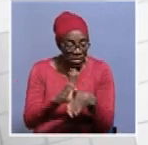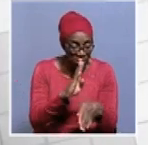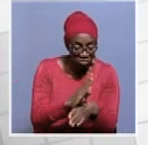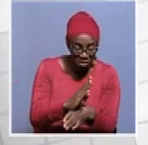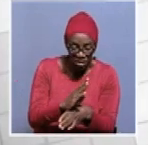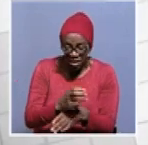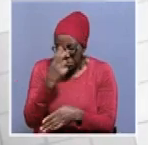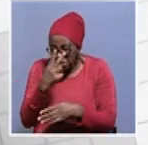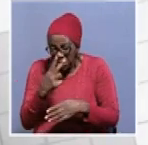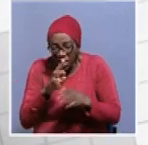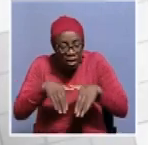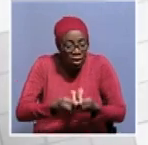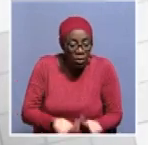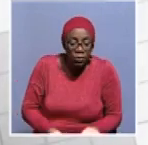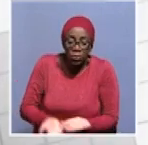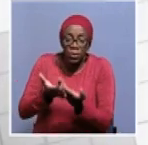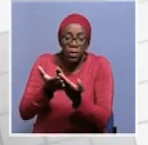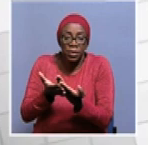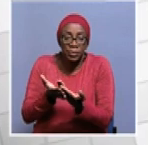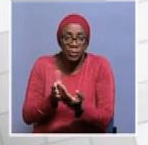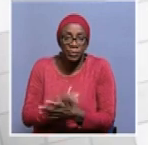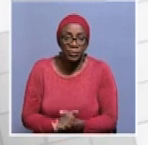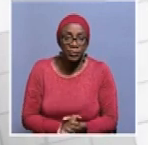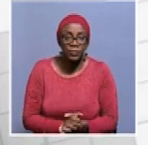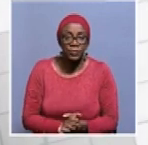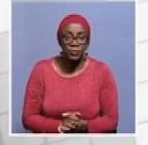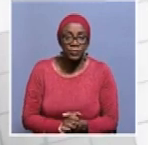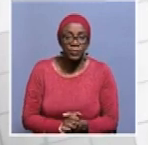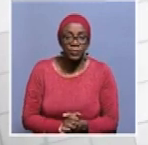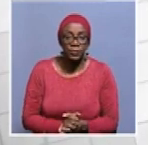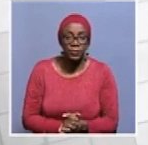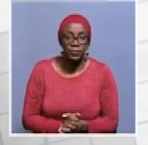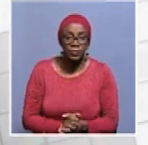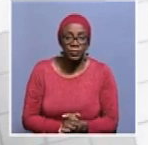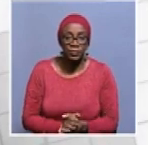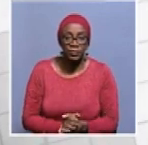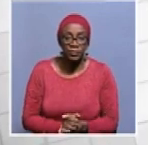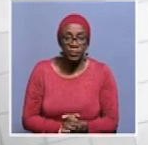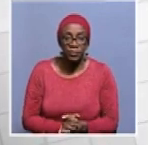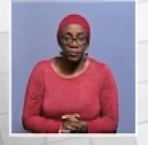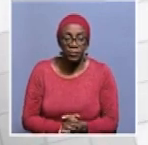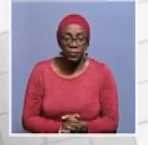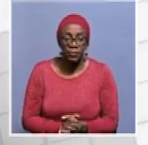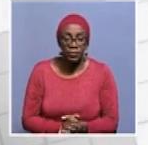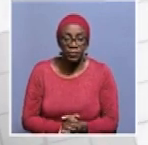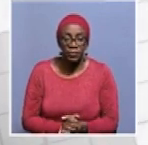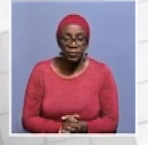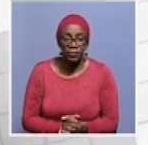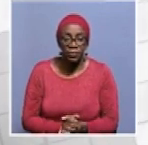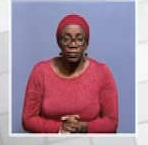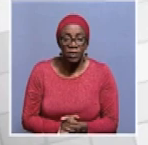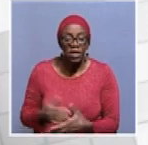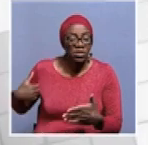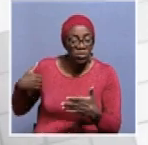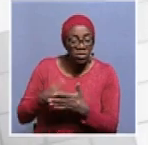response we forget to support or support transport to zambia but all they say is that uh things from the beginning